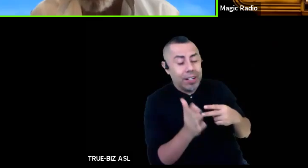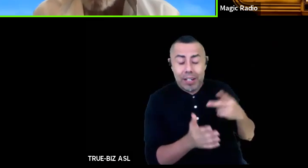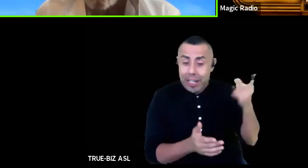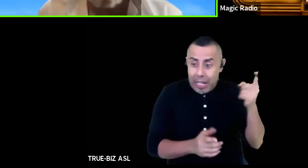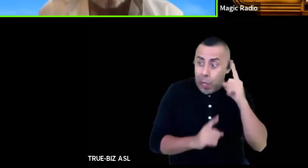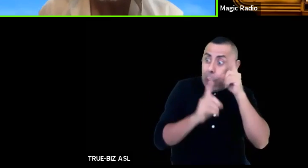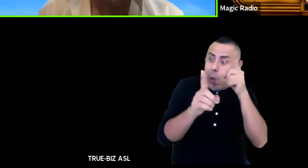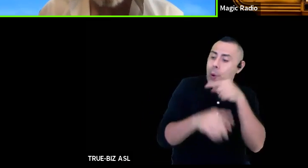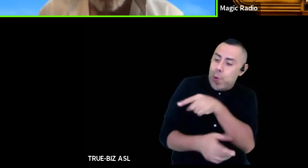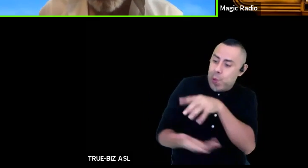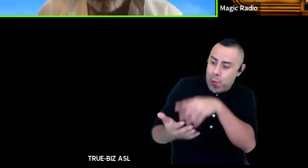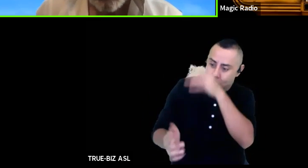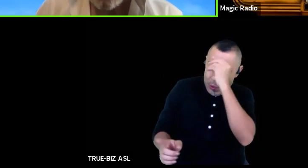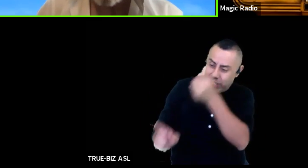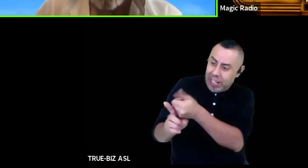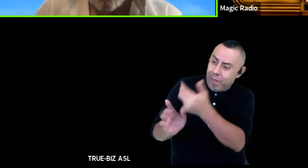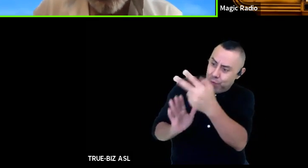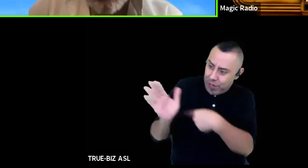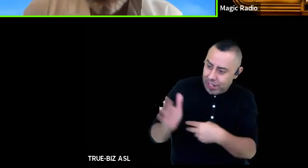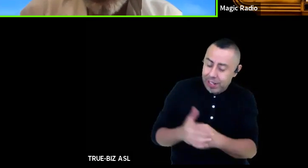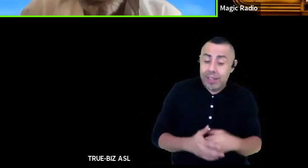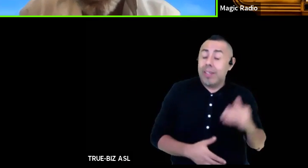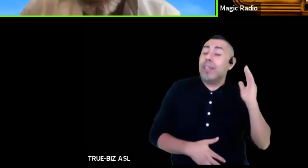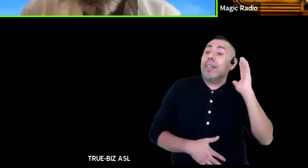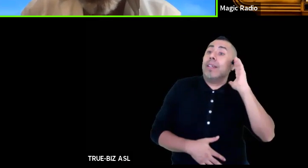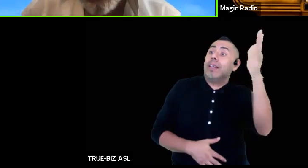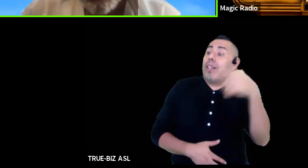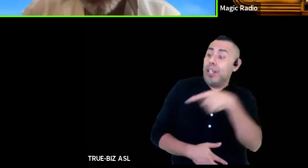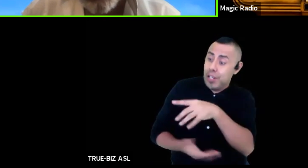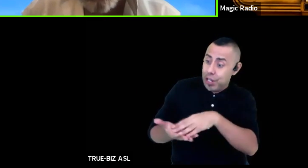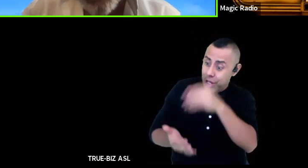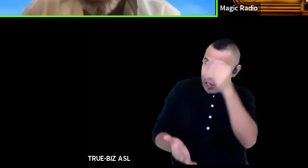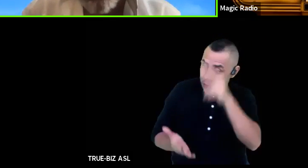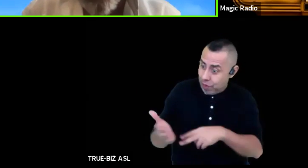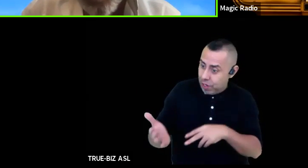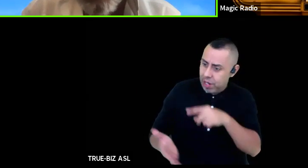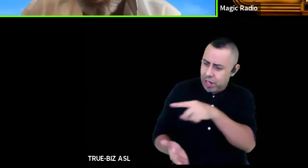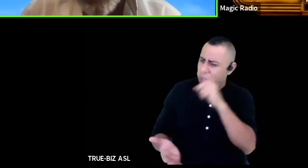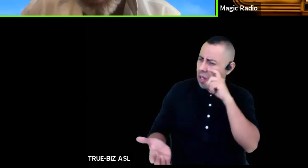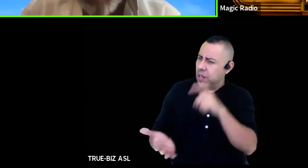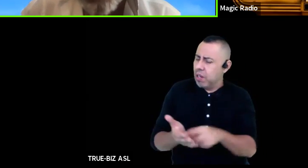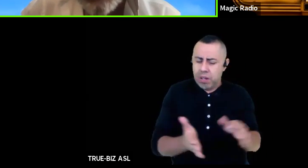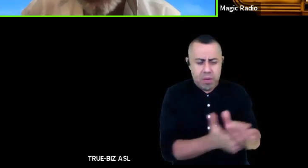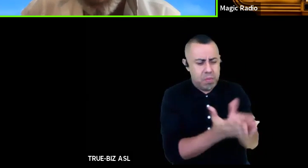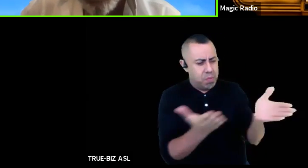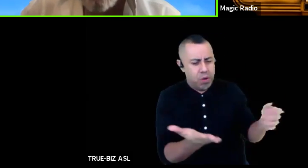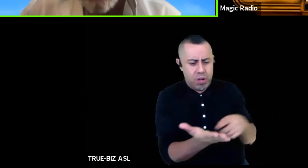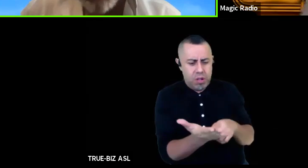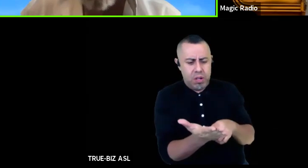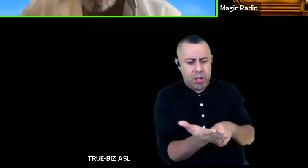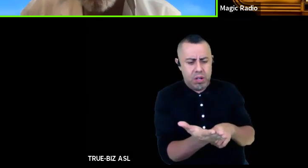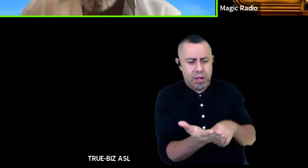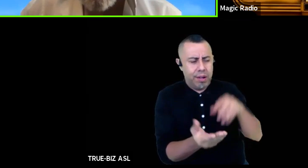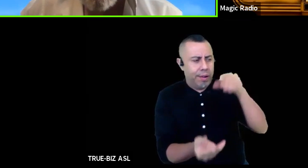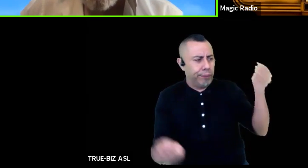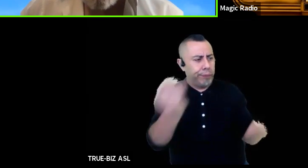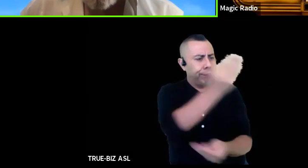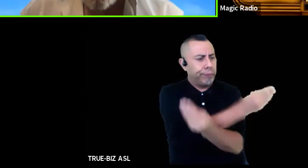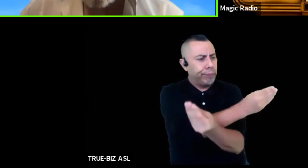one day when he'd started learning how to read you noticed that the book he was reading from was upside down